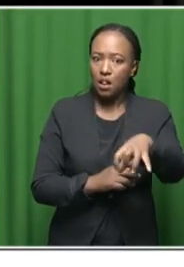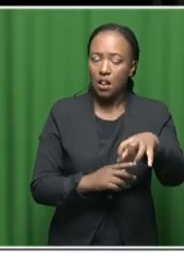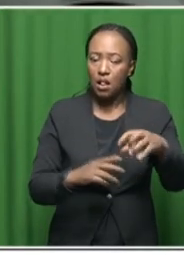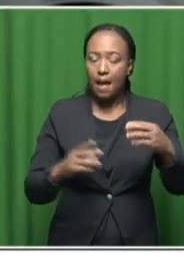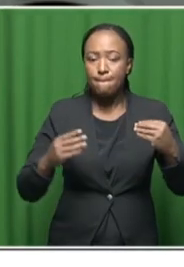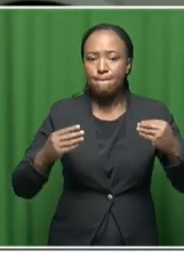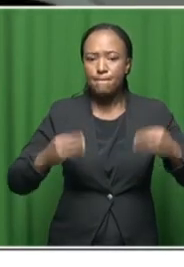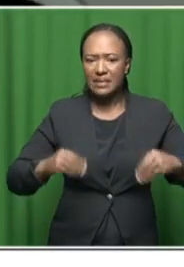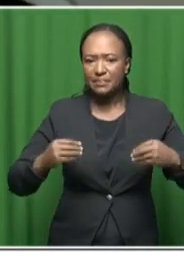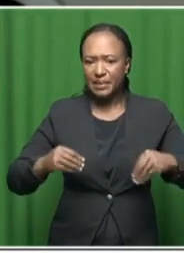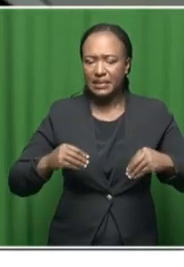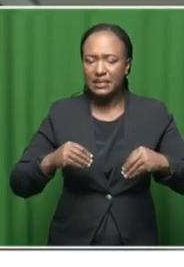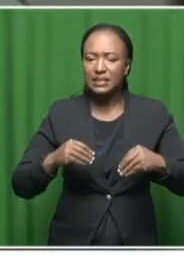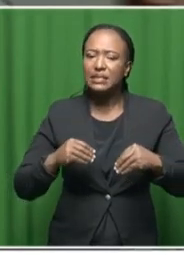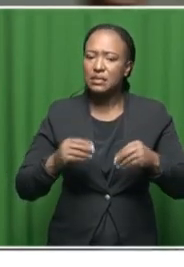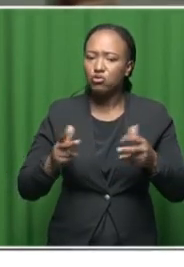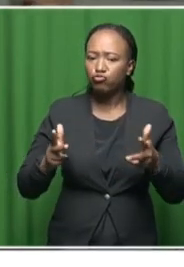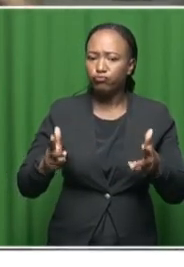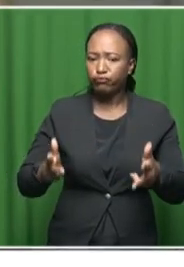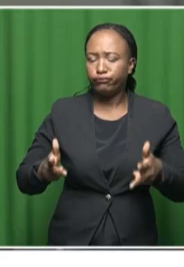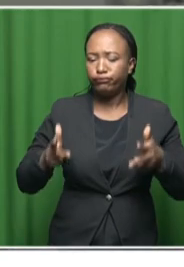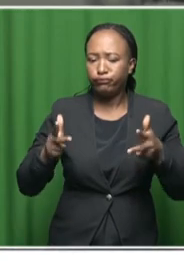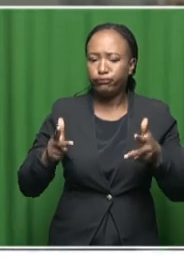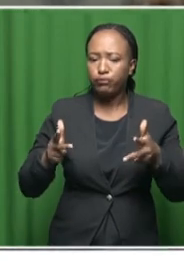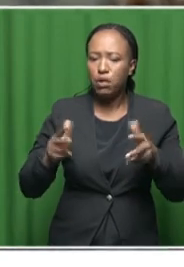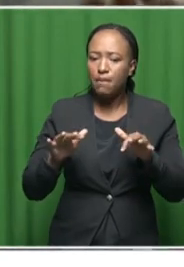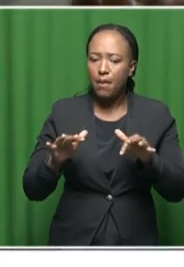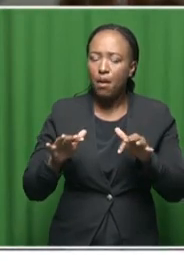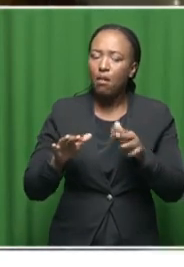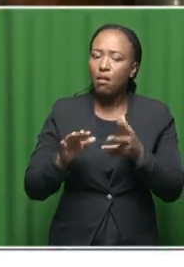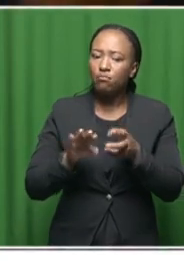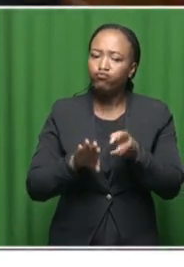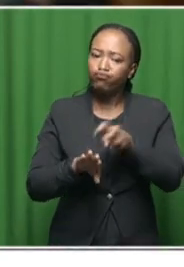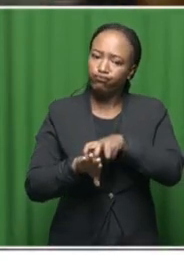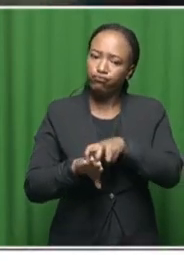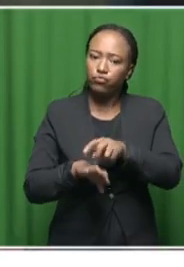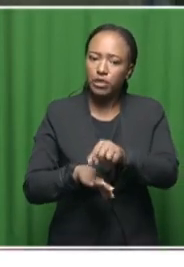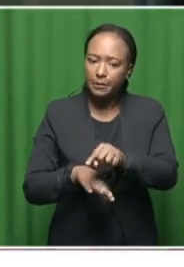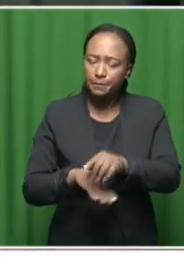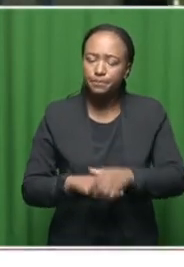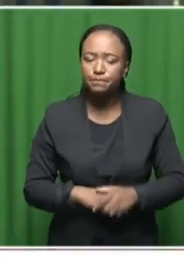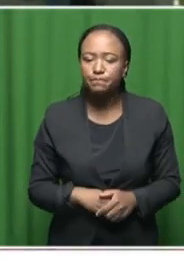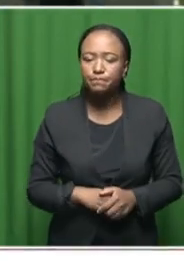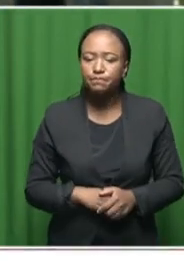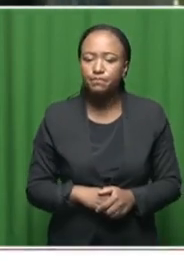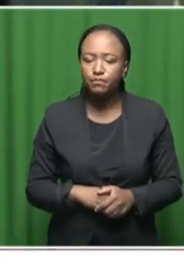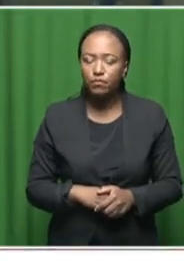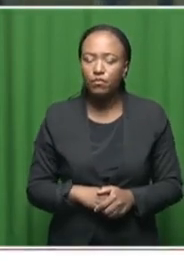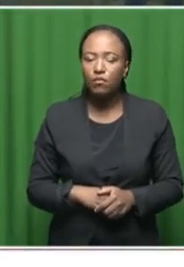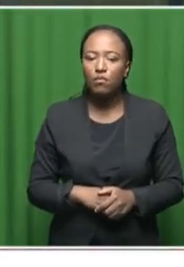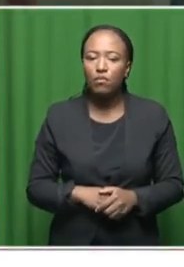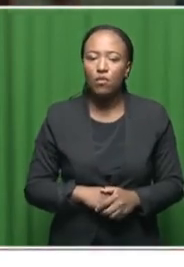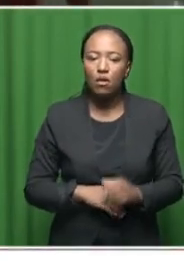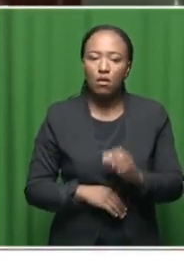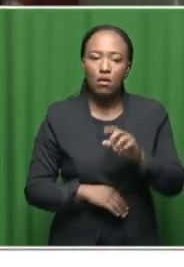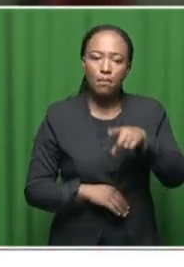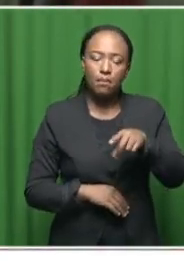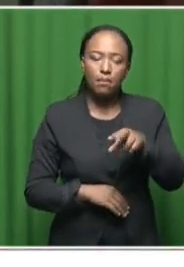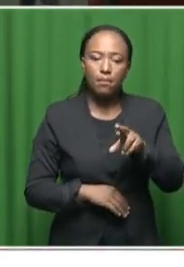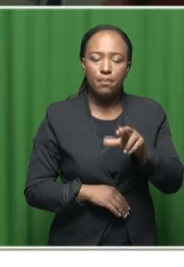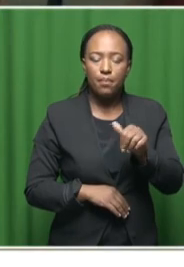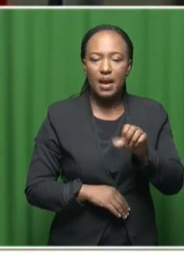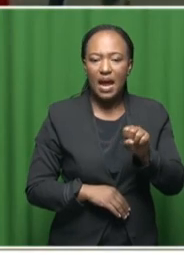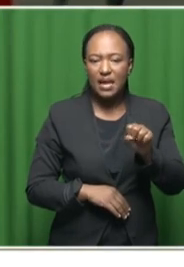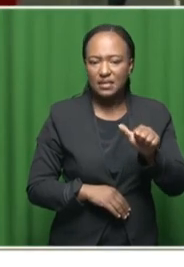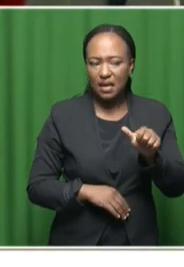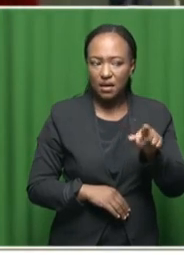interchanges that locals use to connect their modes of transport. According to Brasa, at some point